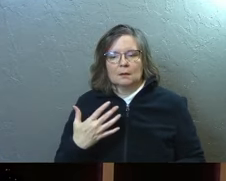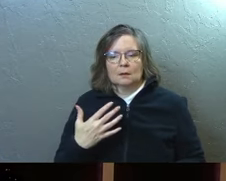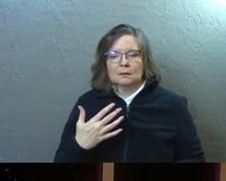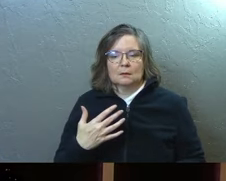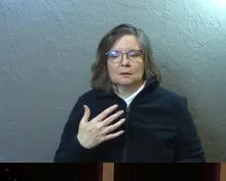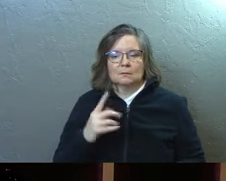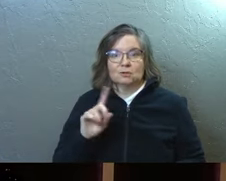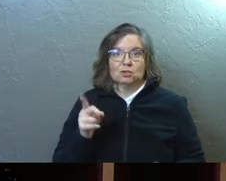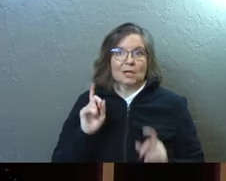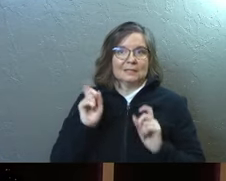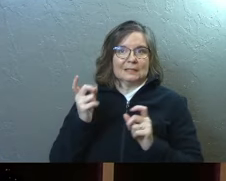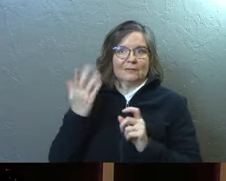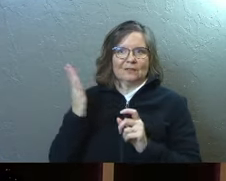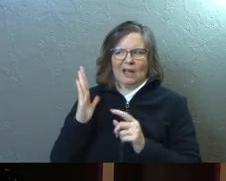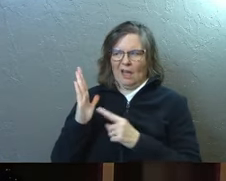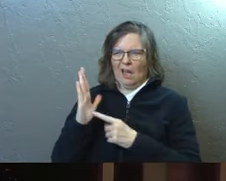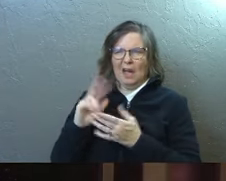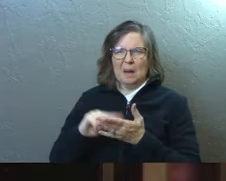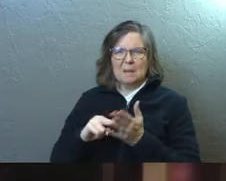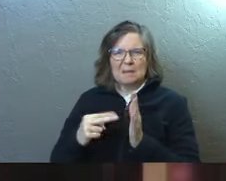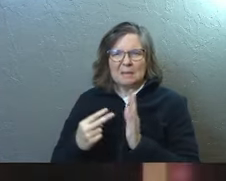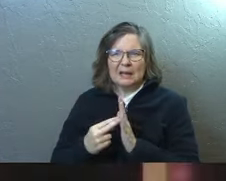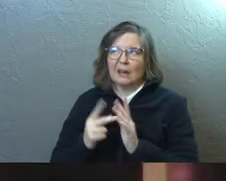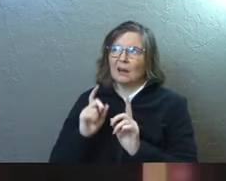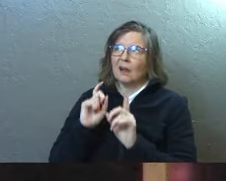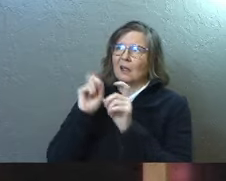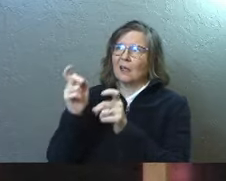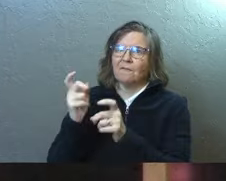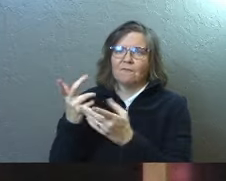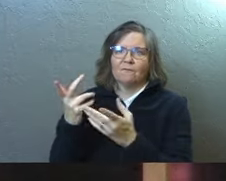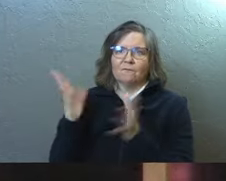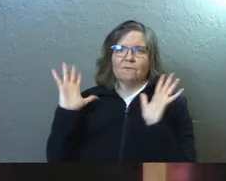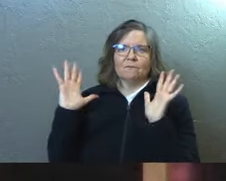Just give it to God. What does that mean? Just give it to God?